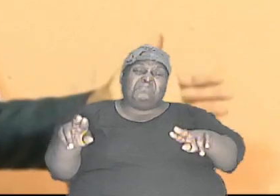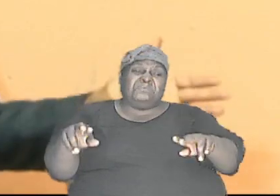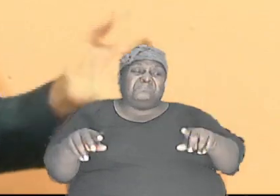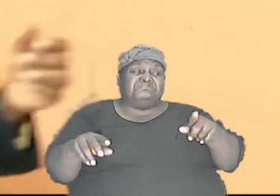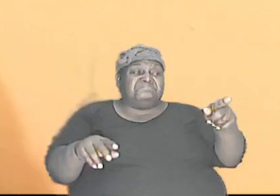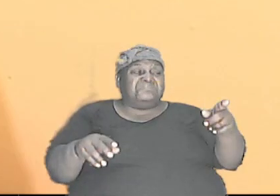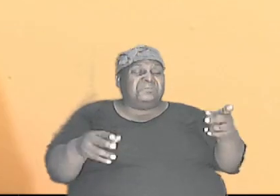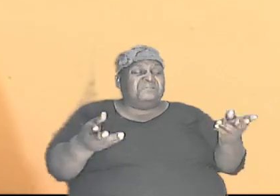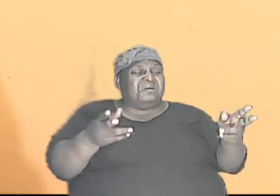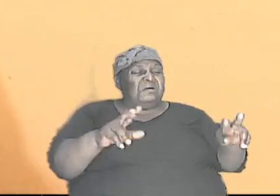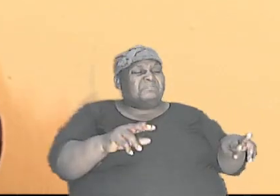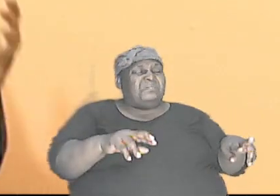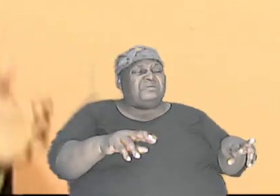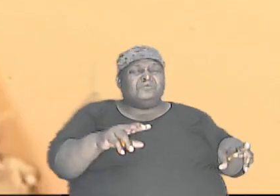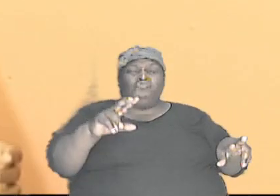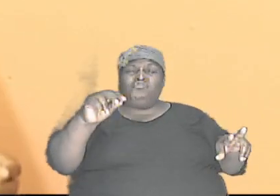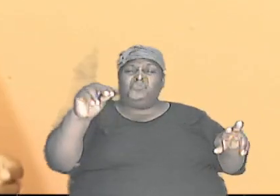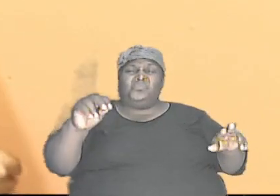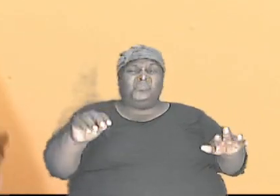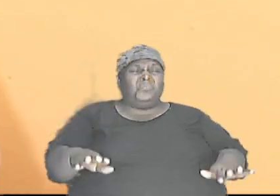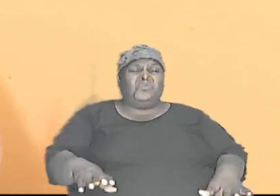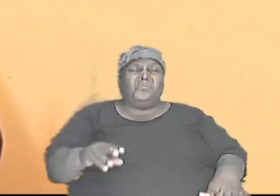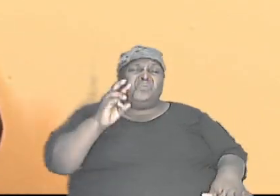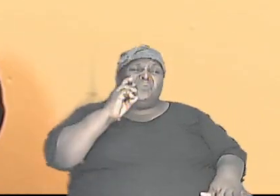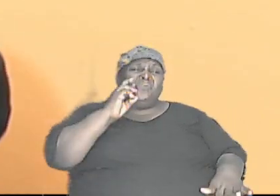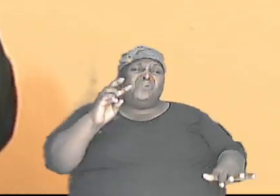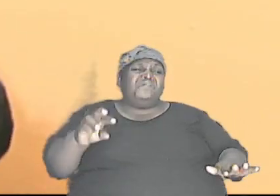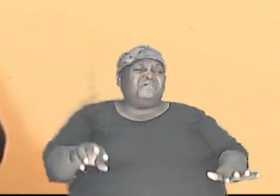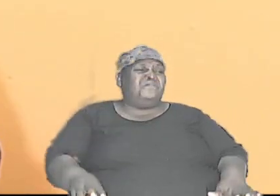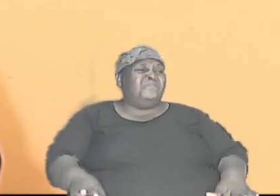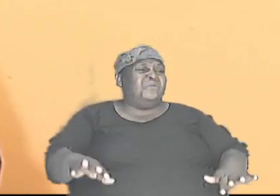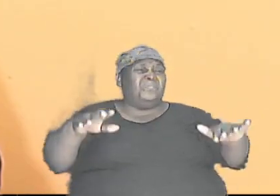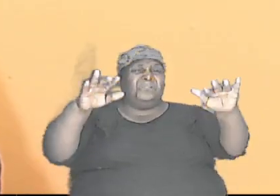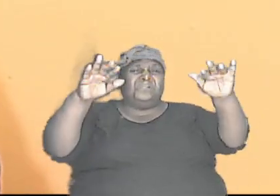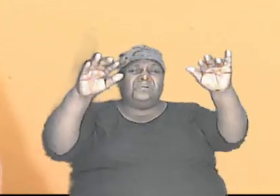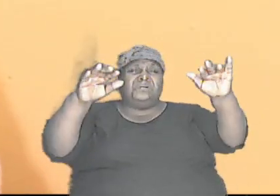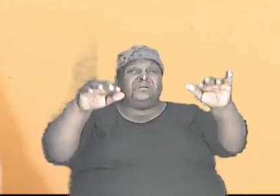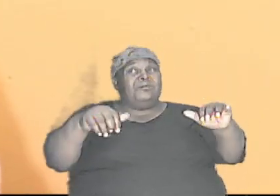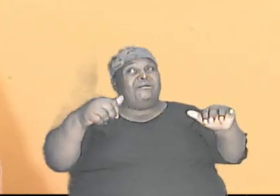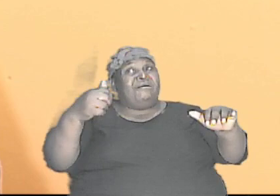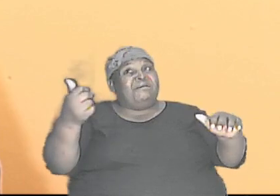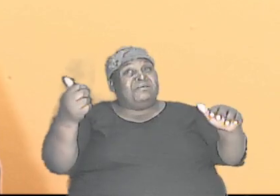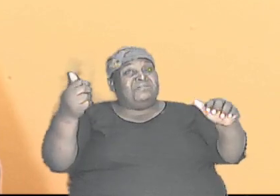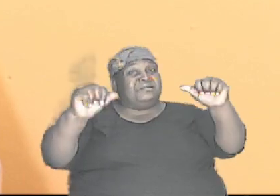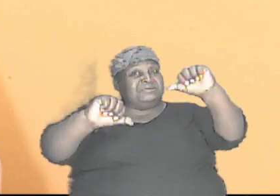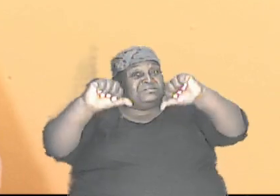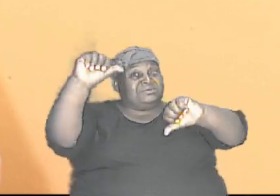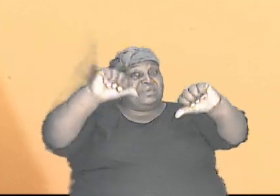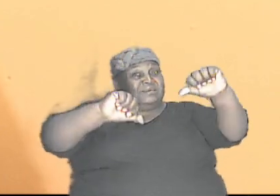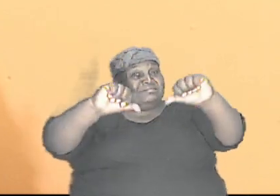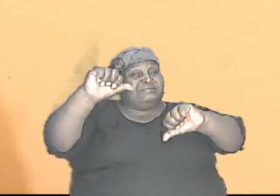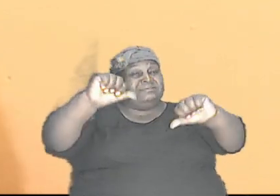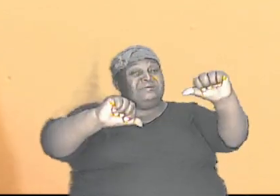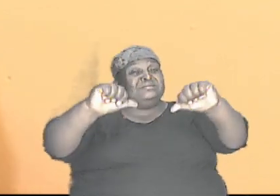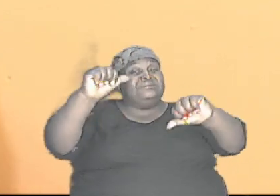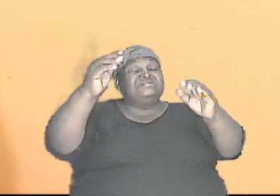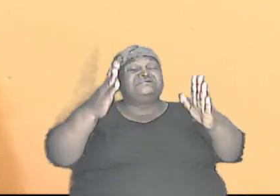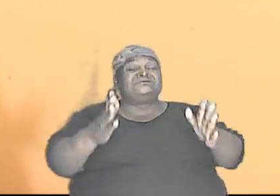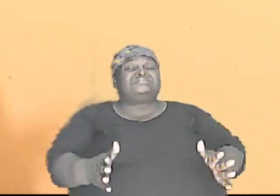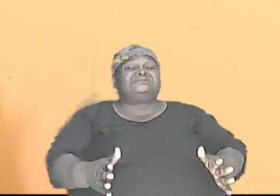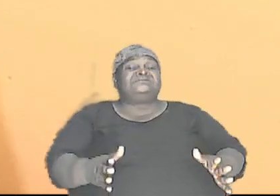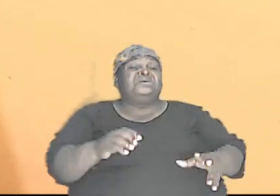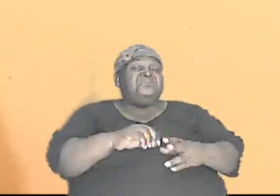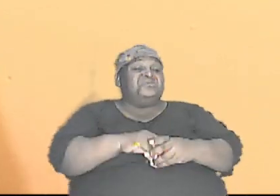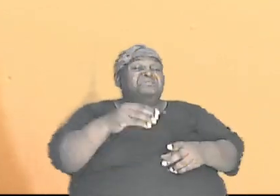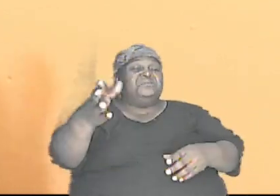no flood etc etc then there are other scientists however who in their